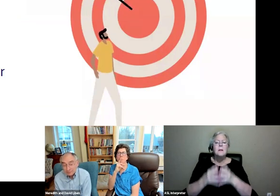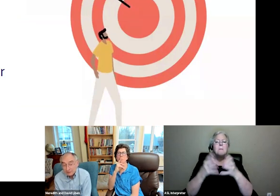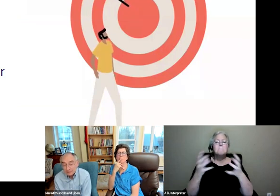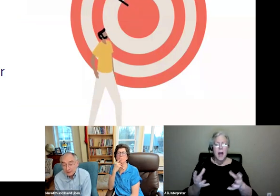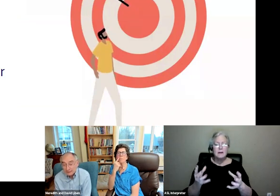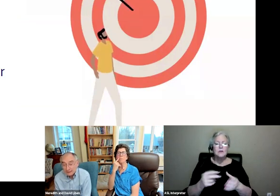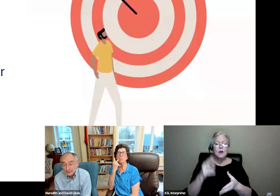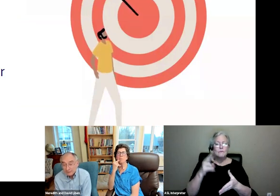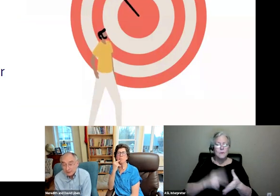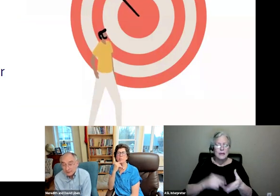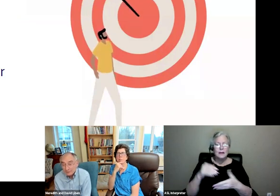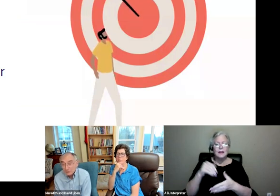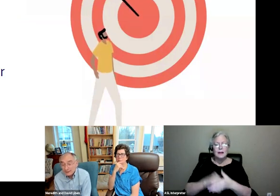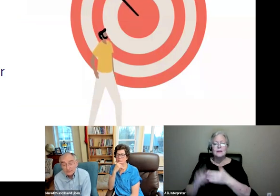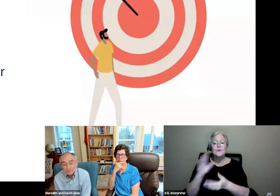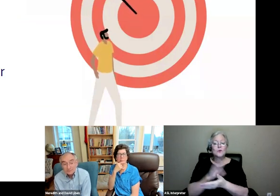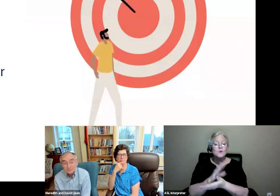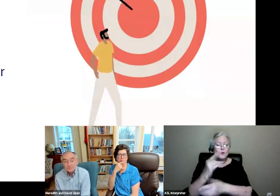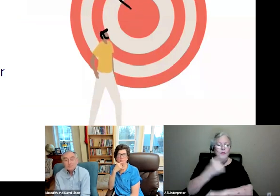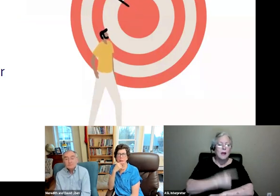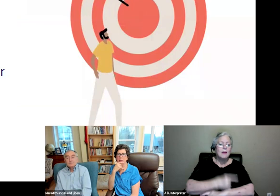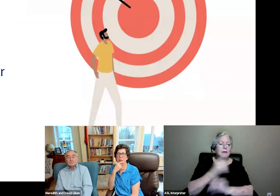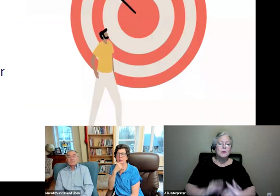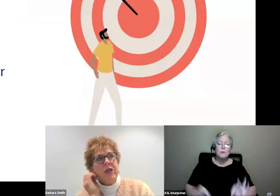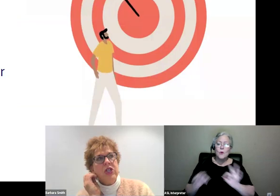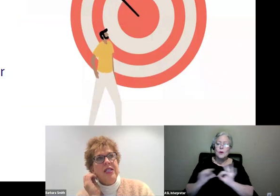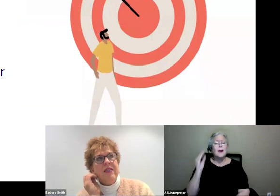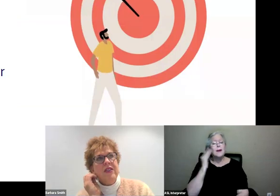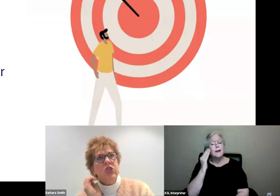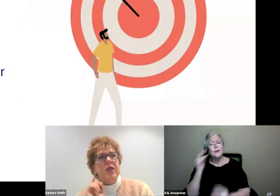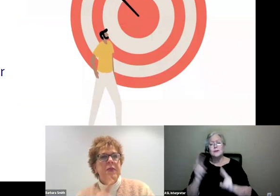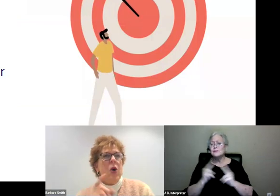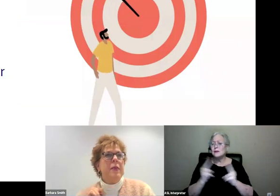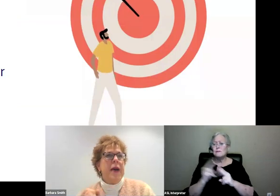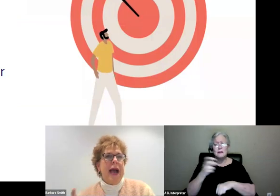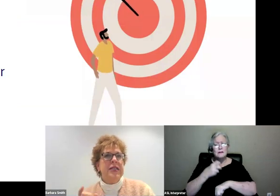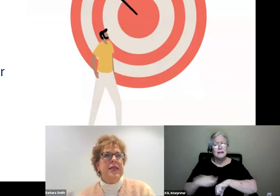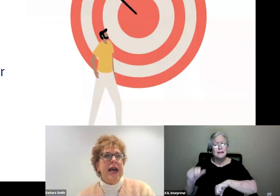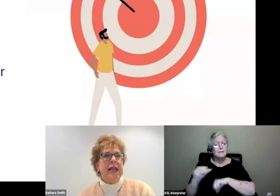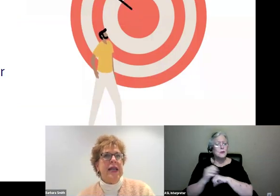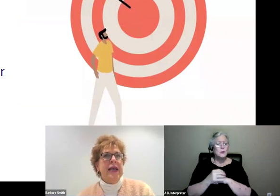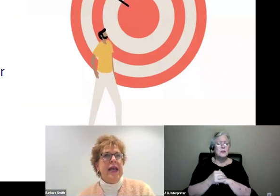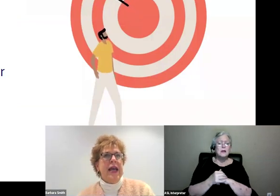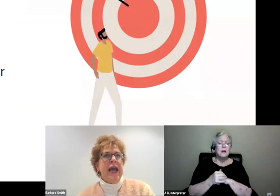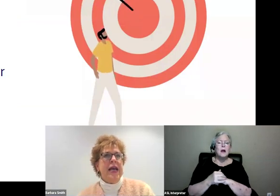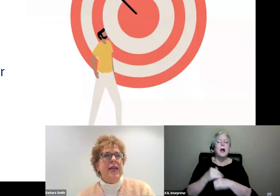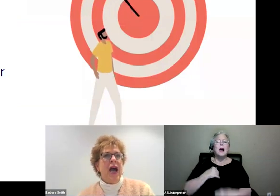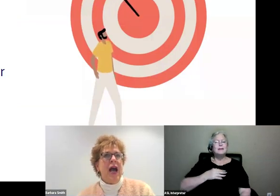I completely recognize the difficulty of doing it. I appreciate, David, that you keep going back to that.